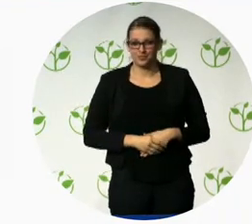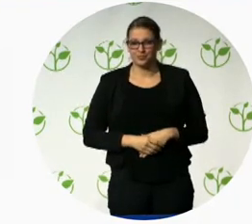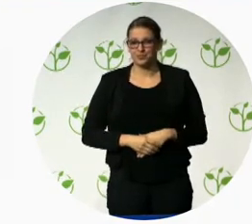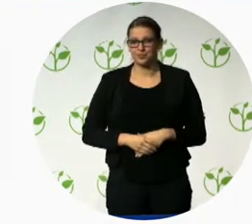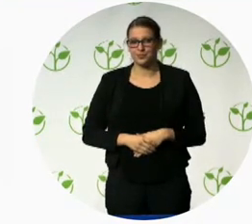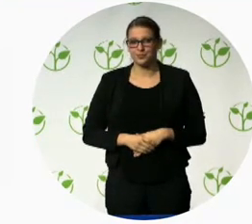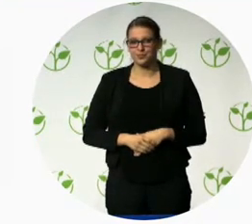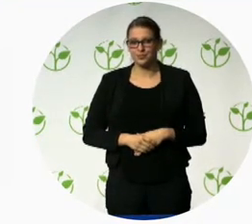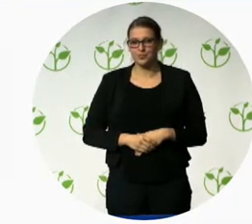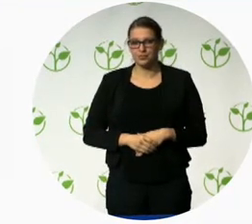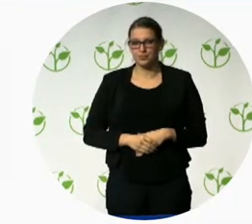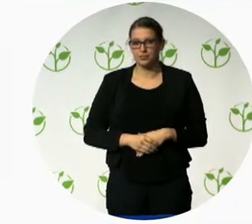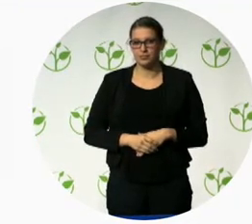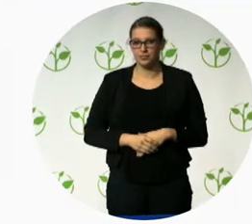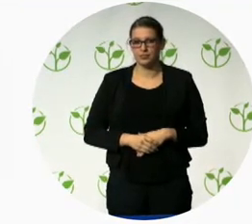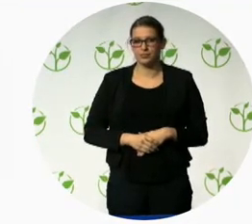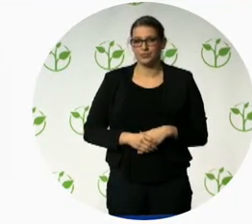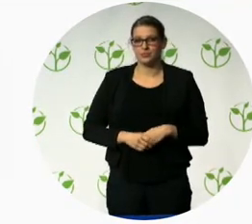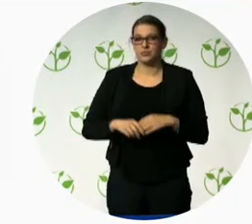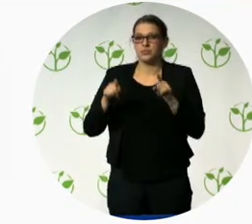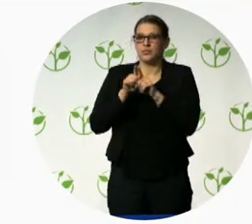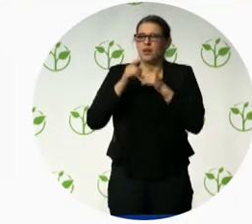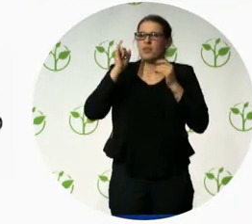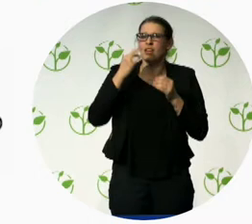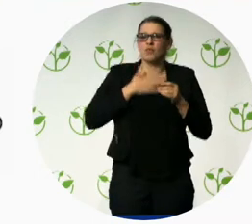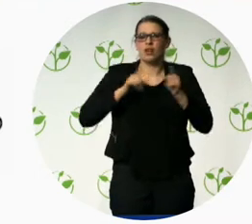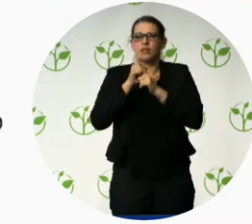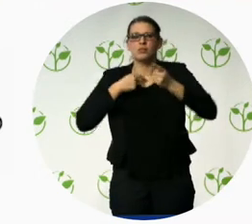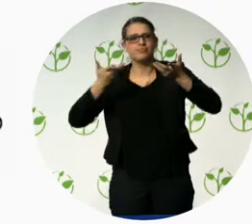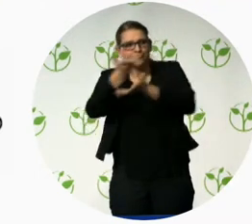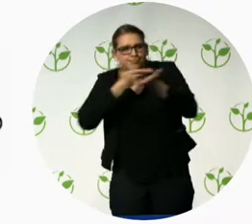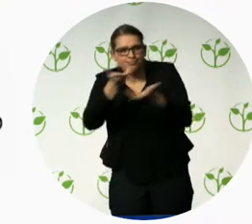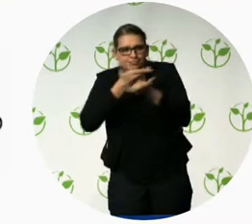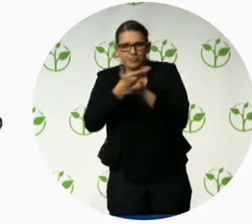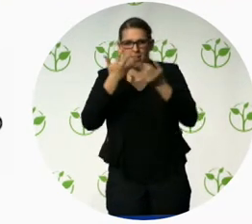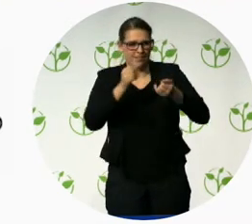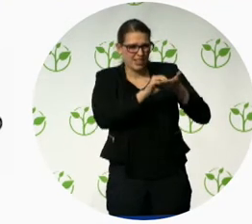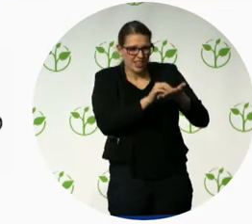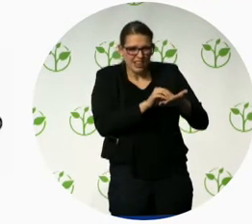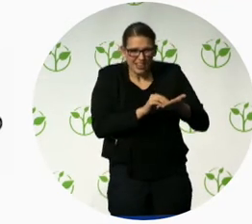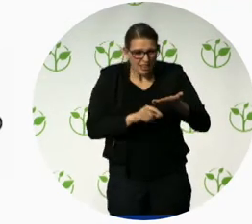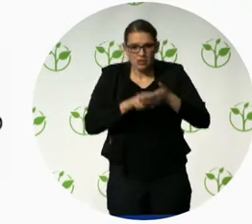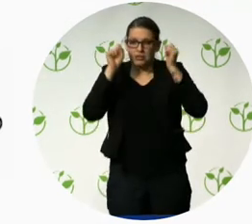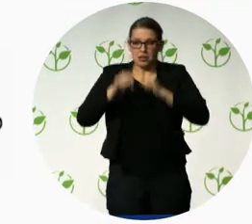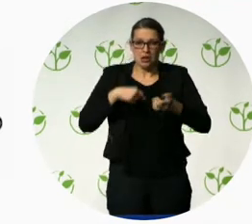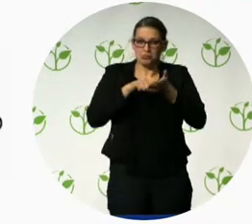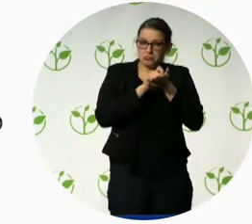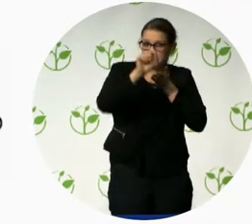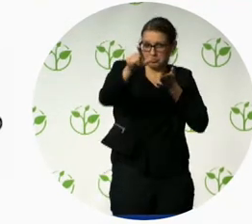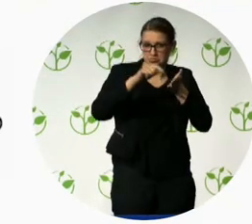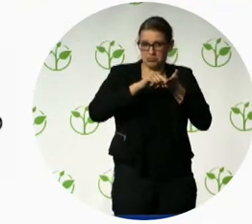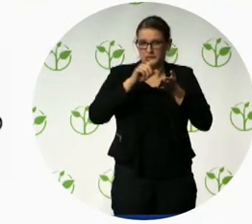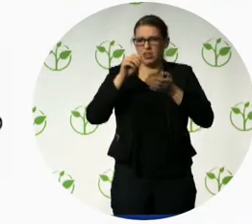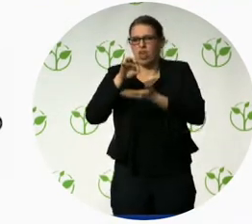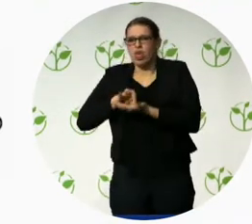session that they gave. This is one of the key examples of how Microsoft is approaching accessibility today. Because